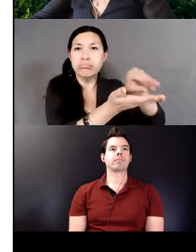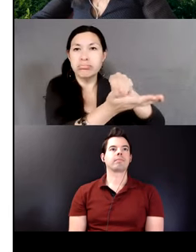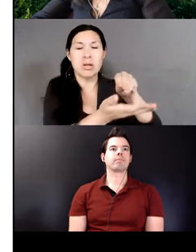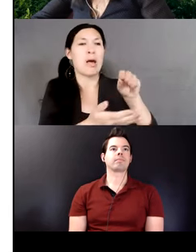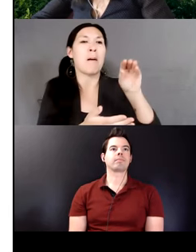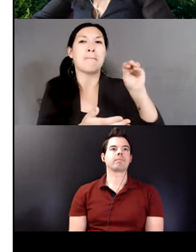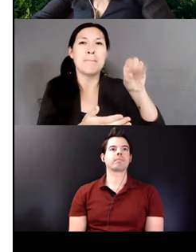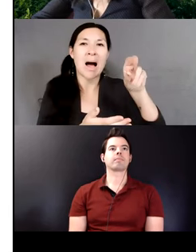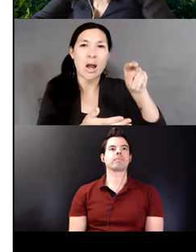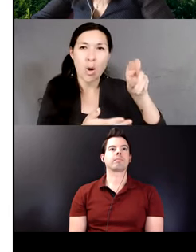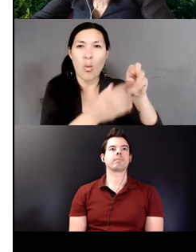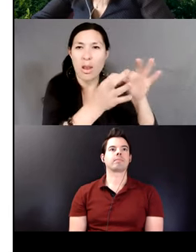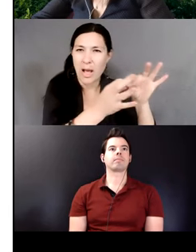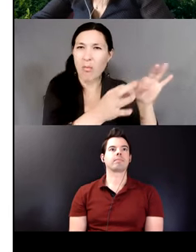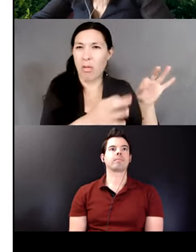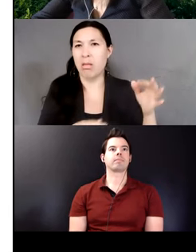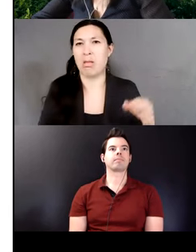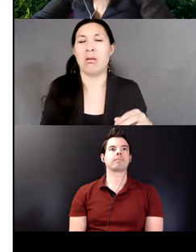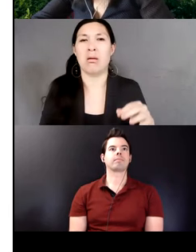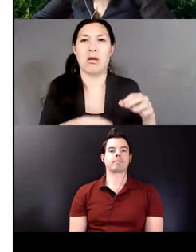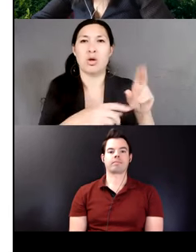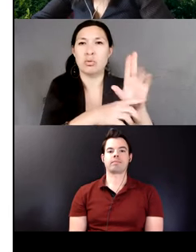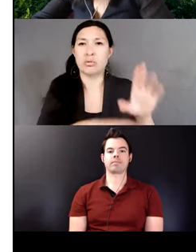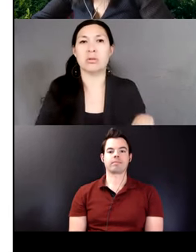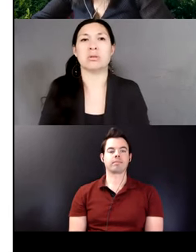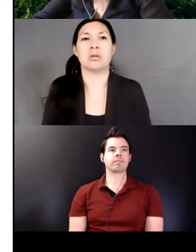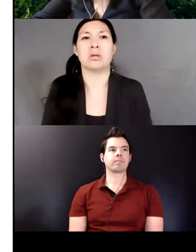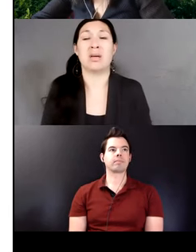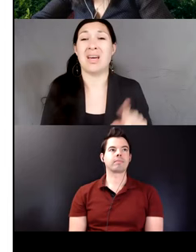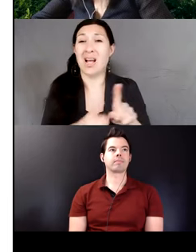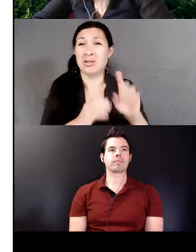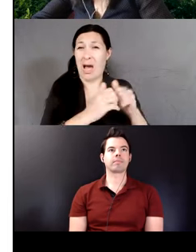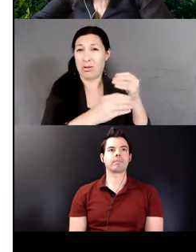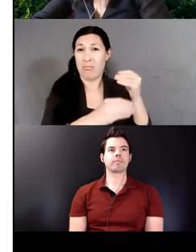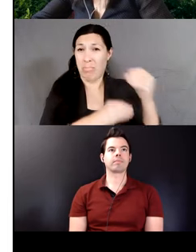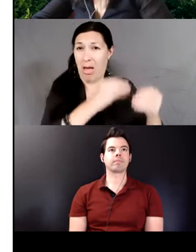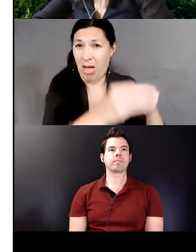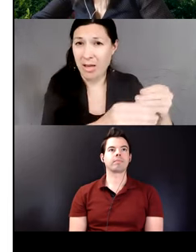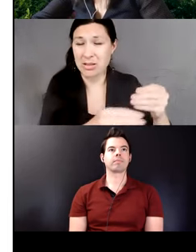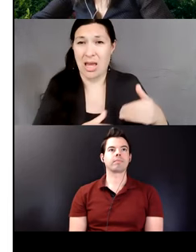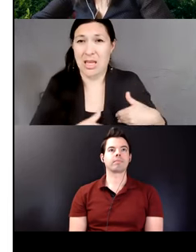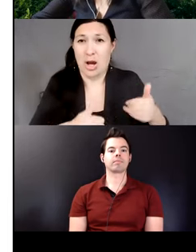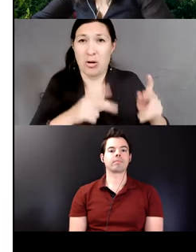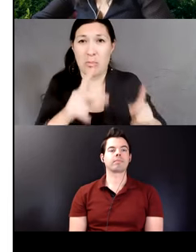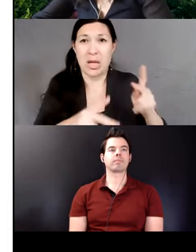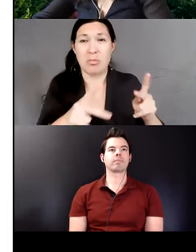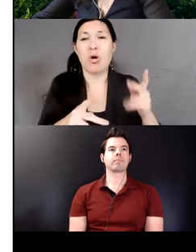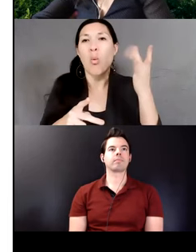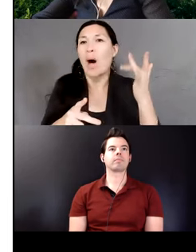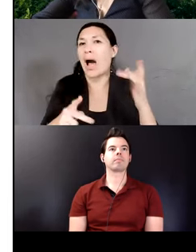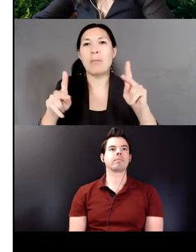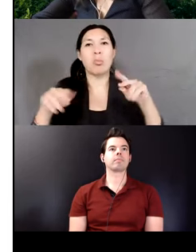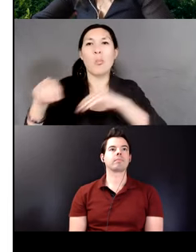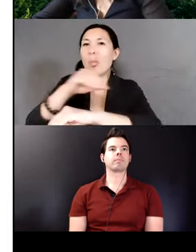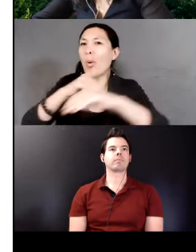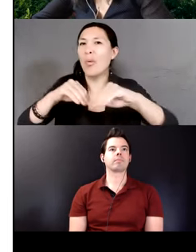cases, the way monolingual speak is not being passed to younger generations due to out-of-town migration. This makes